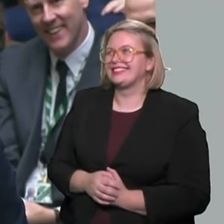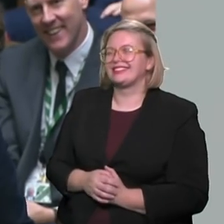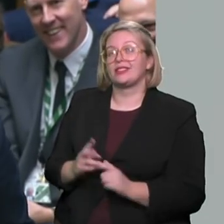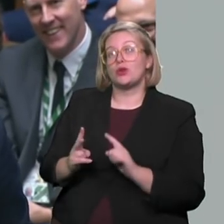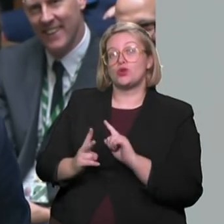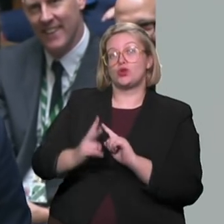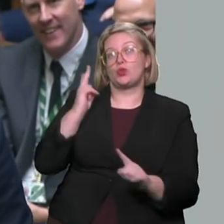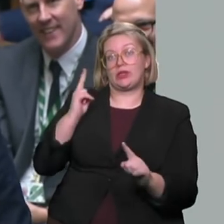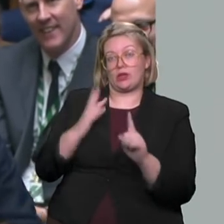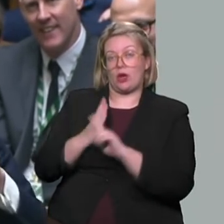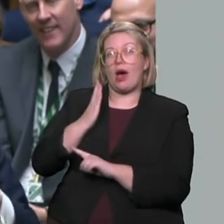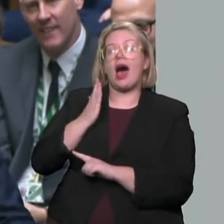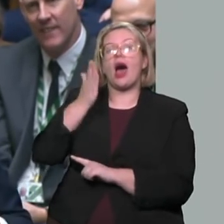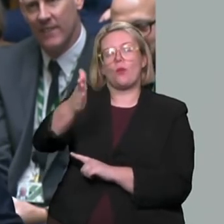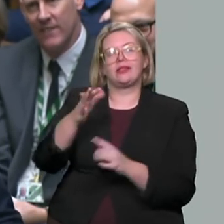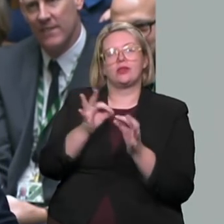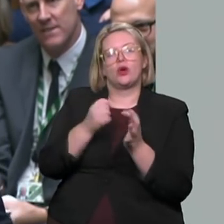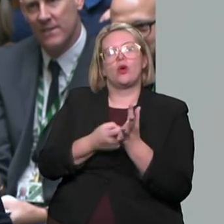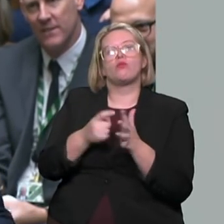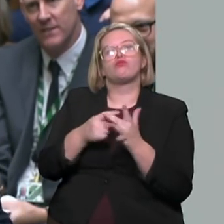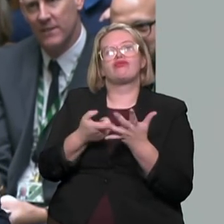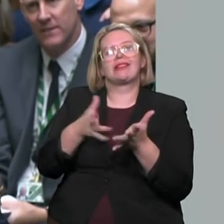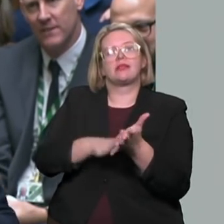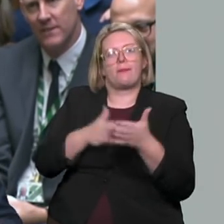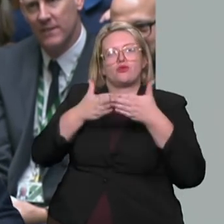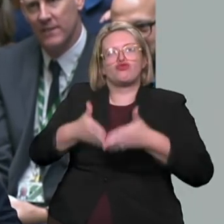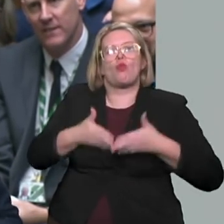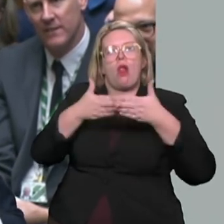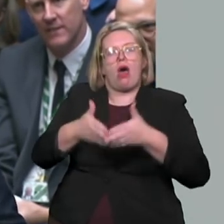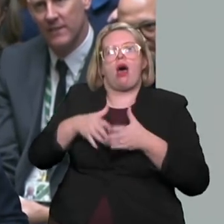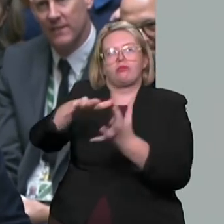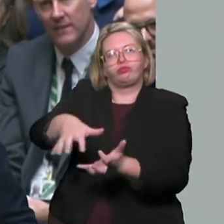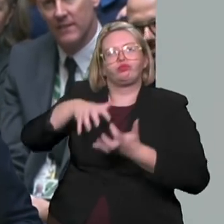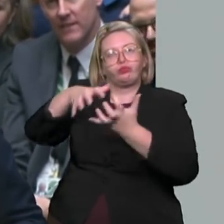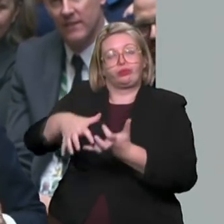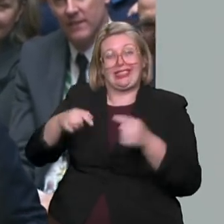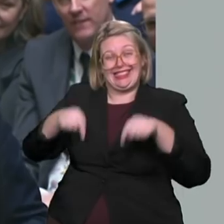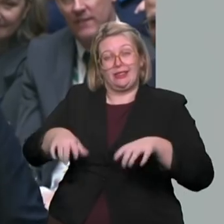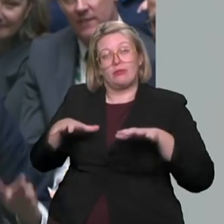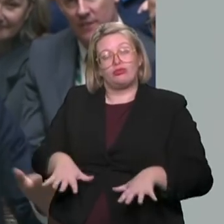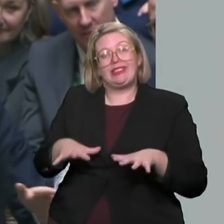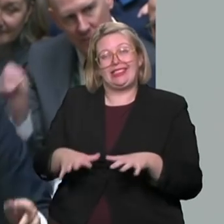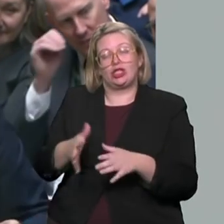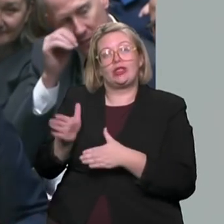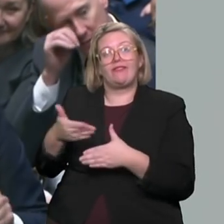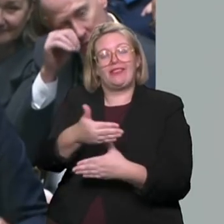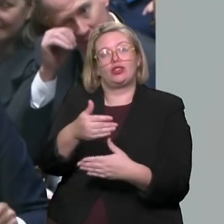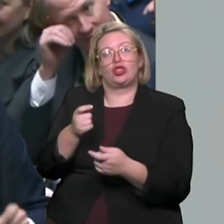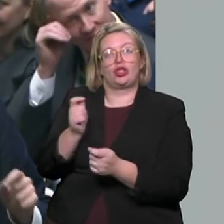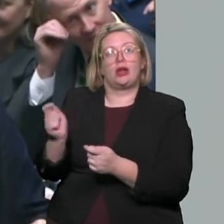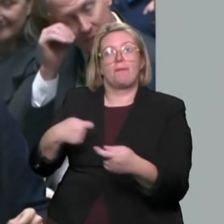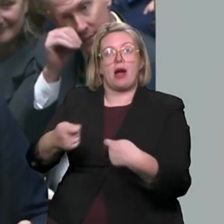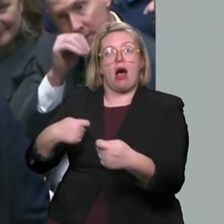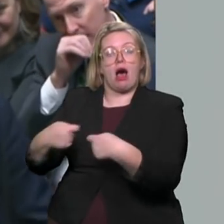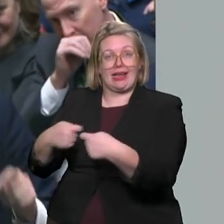I went to sea with the Brixham trawlers. The Brixham fish market is now turning over £1.4 million a week. They are looking forward to their